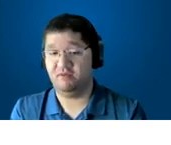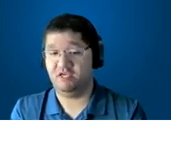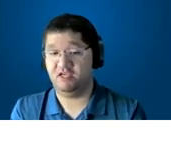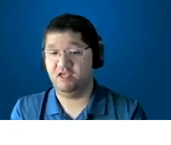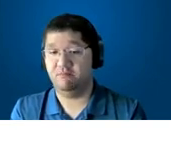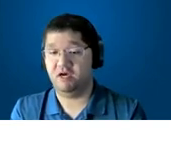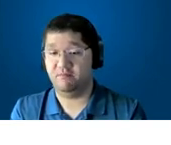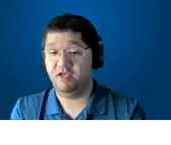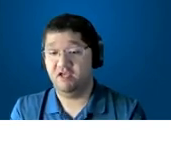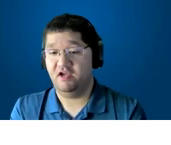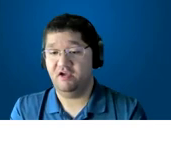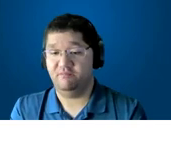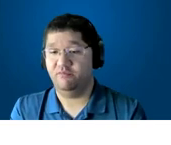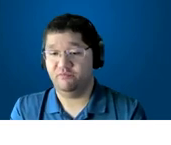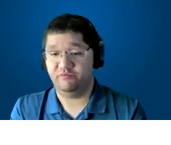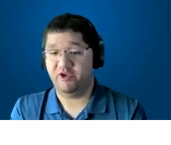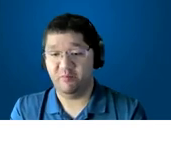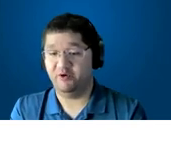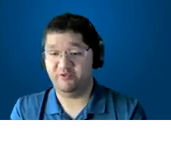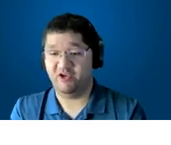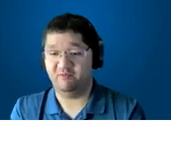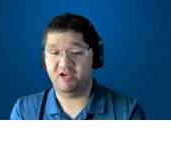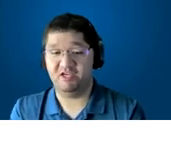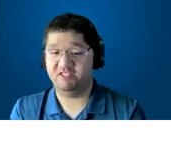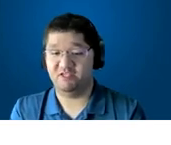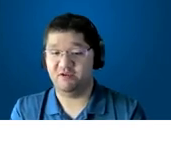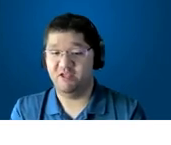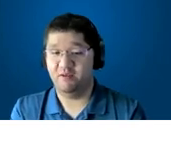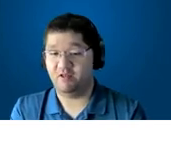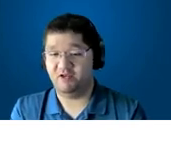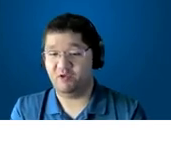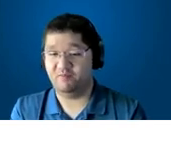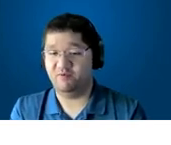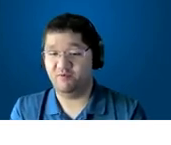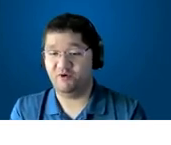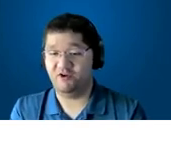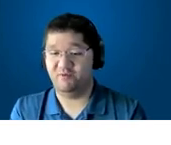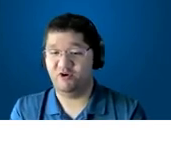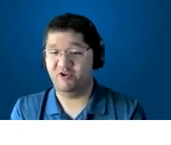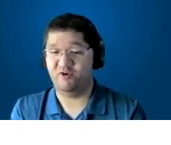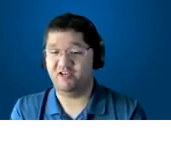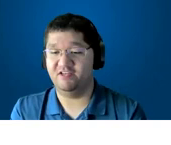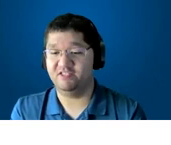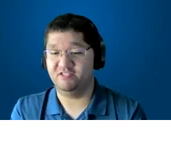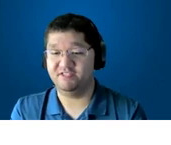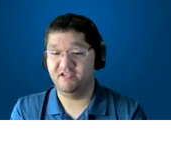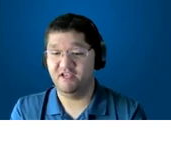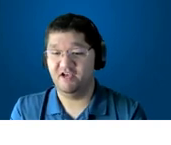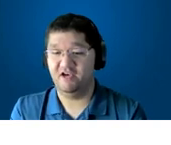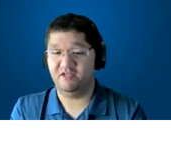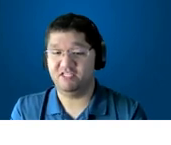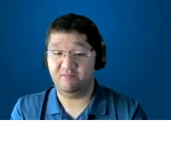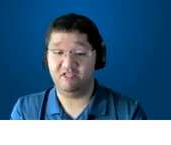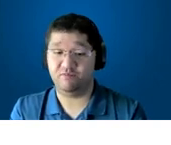and my mom um they are both um caucasian blonde women wearing red shirts